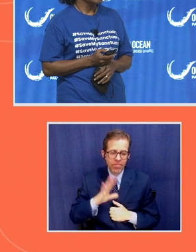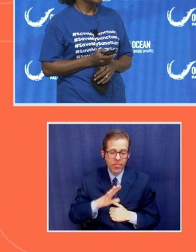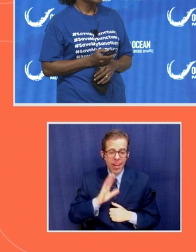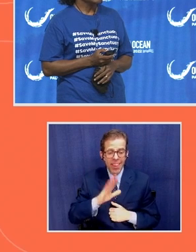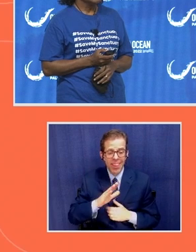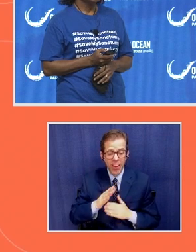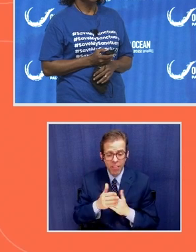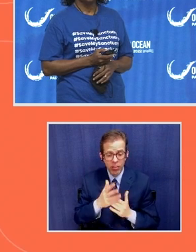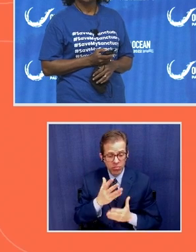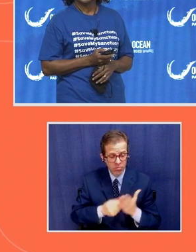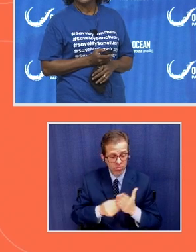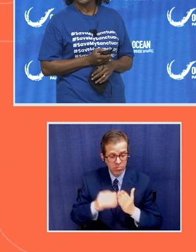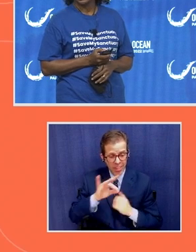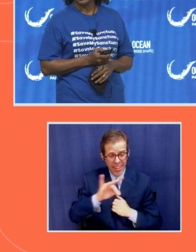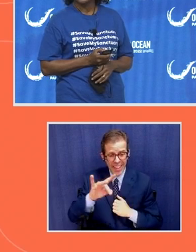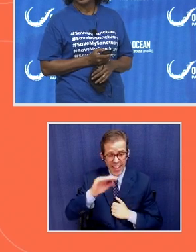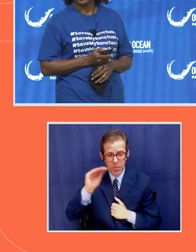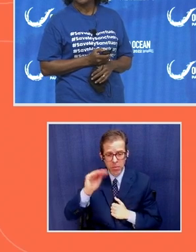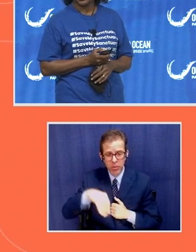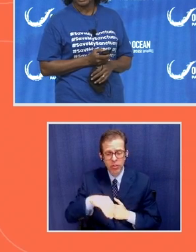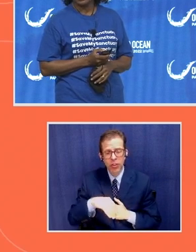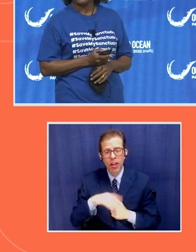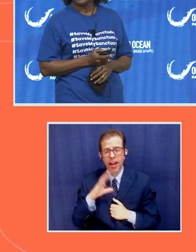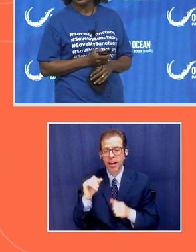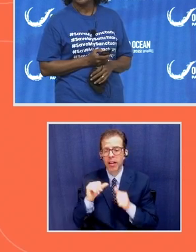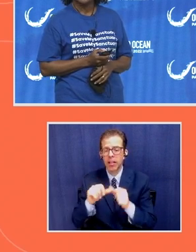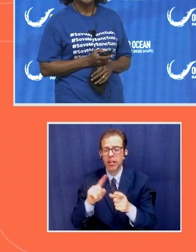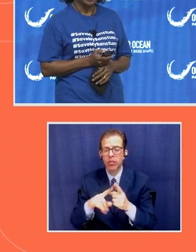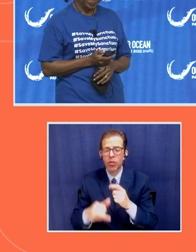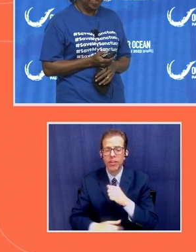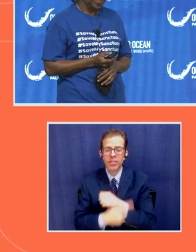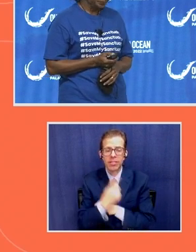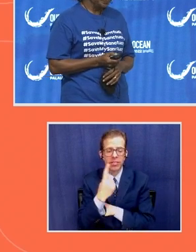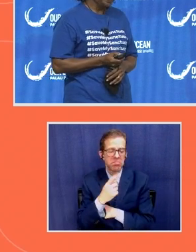% and to this day has not recovered.